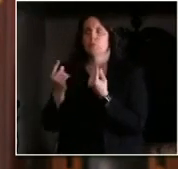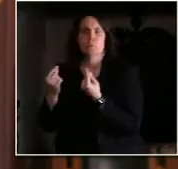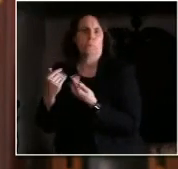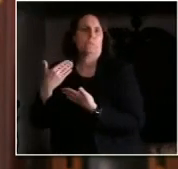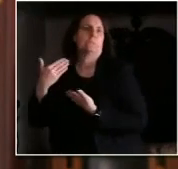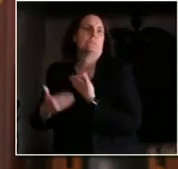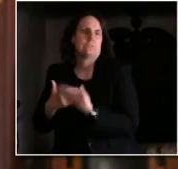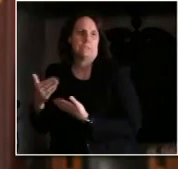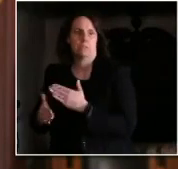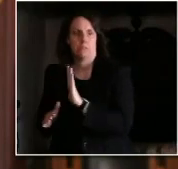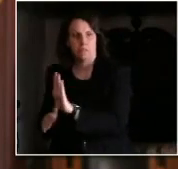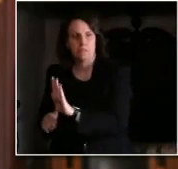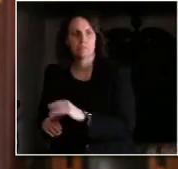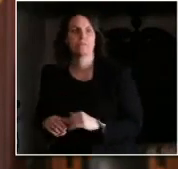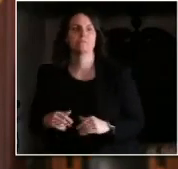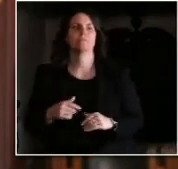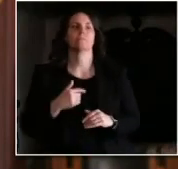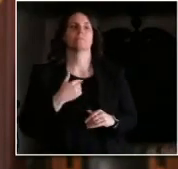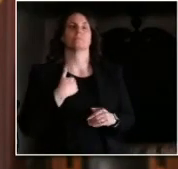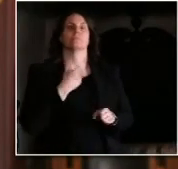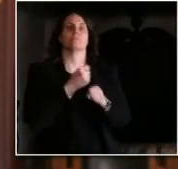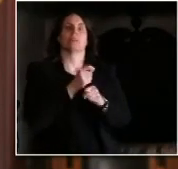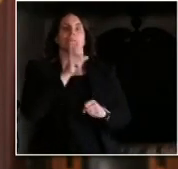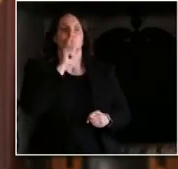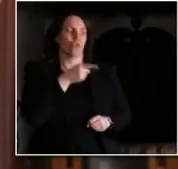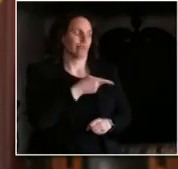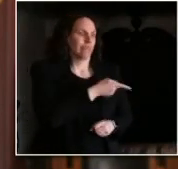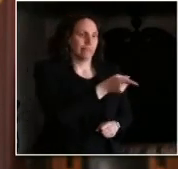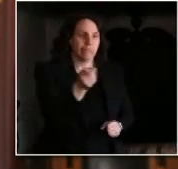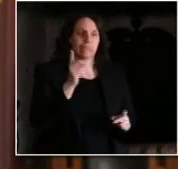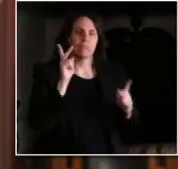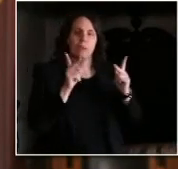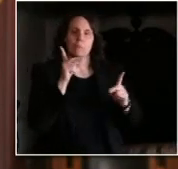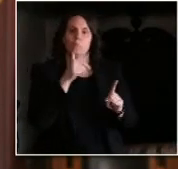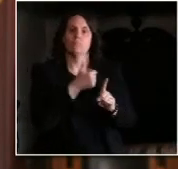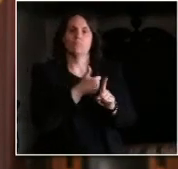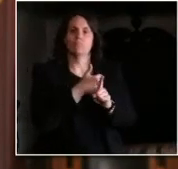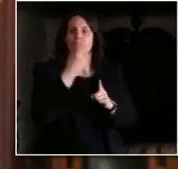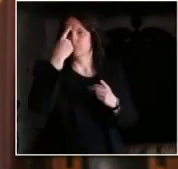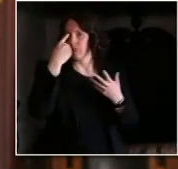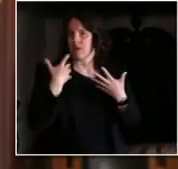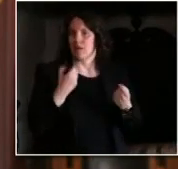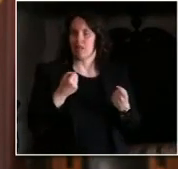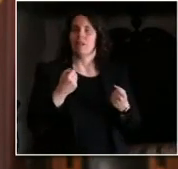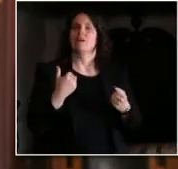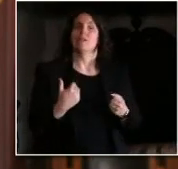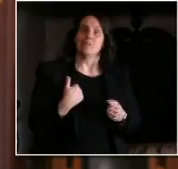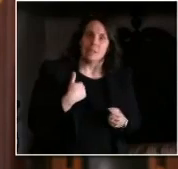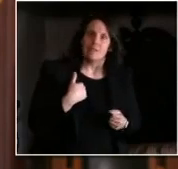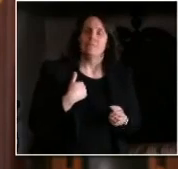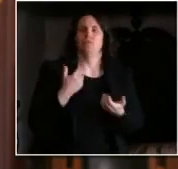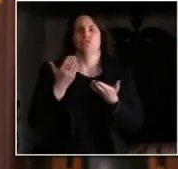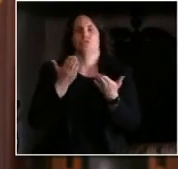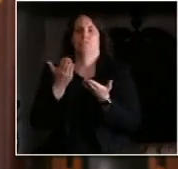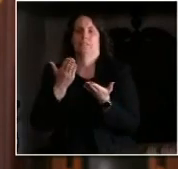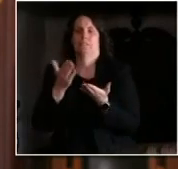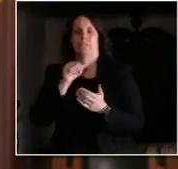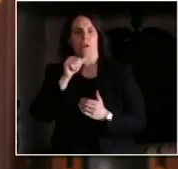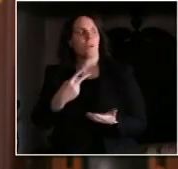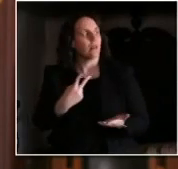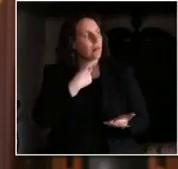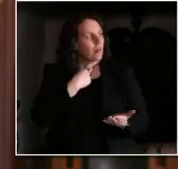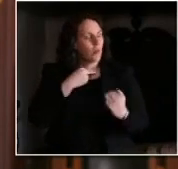sure that they can continue to have access to those as an essential health service for them and for their well-being